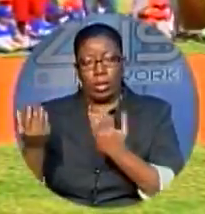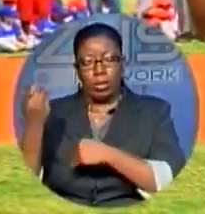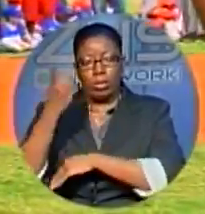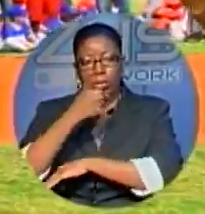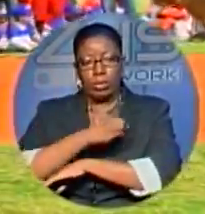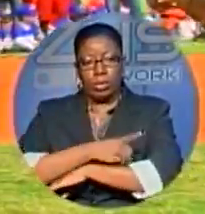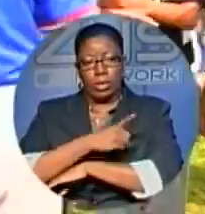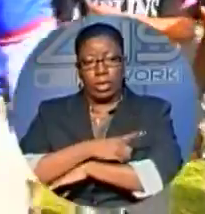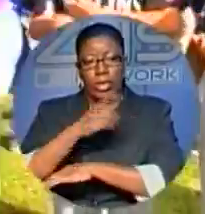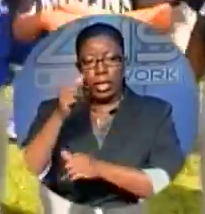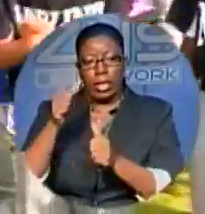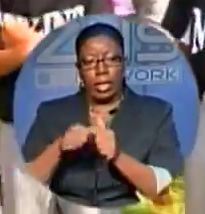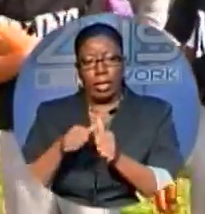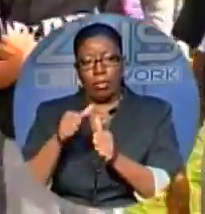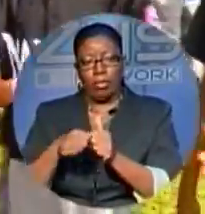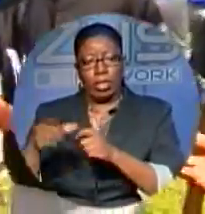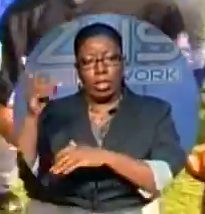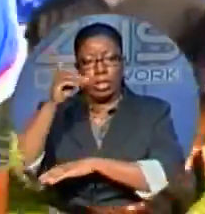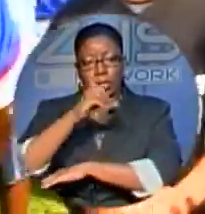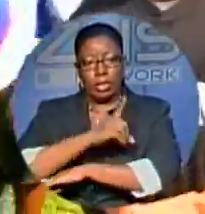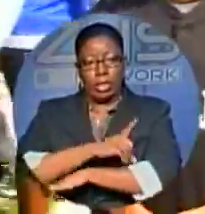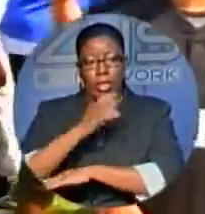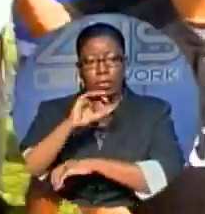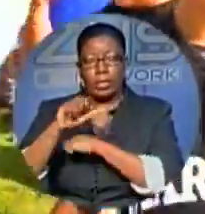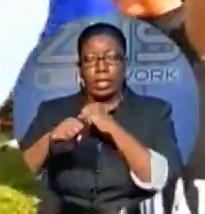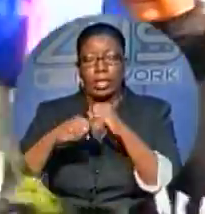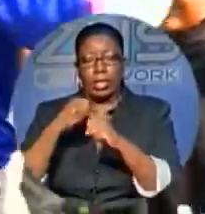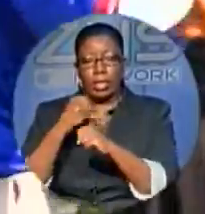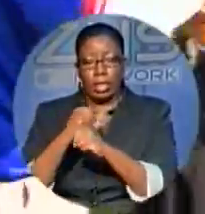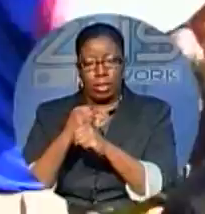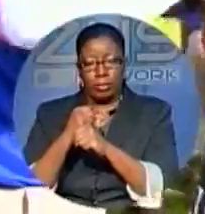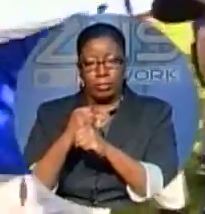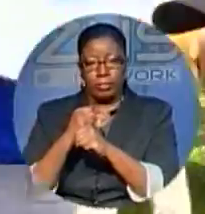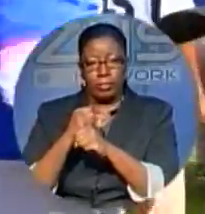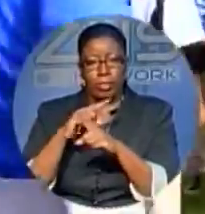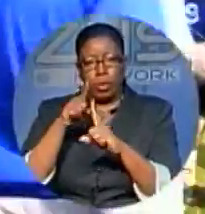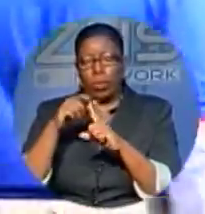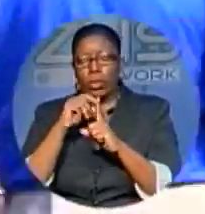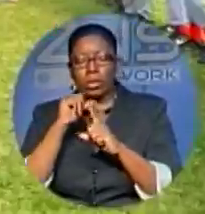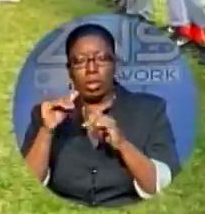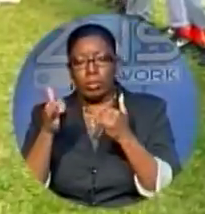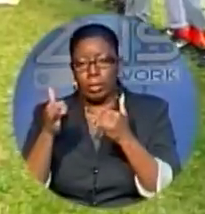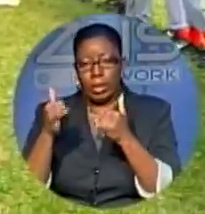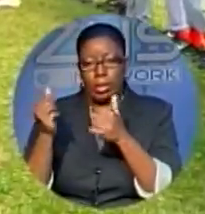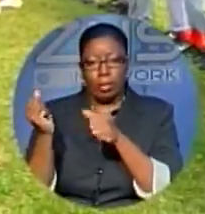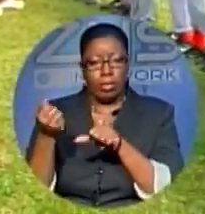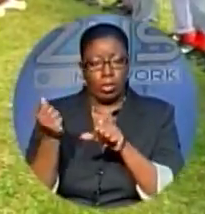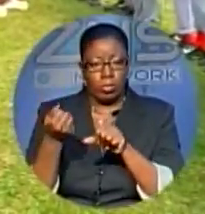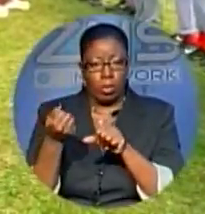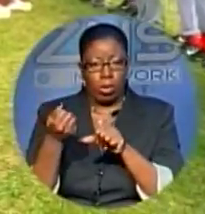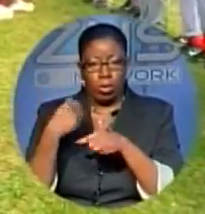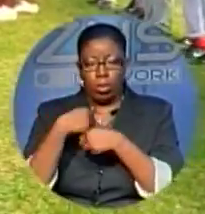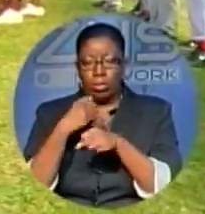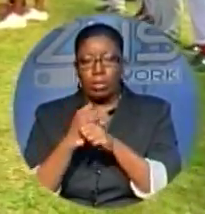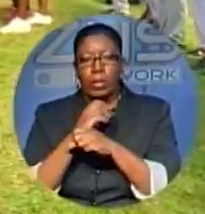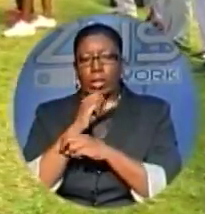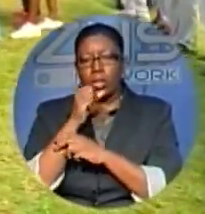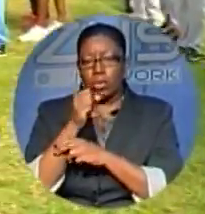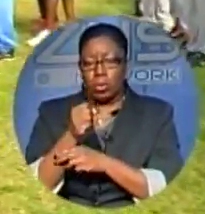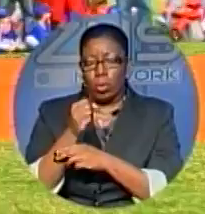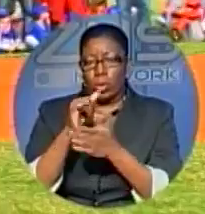every day of the year, even when we're not playing baseball. Making sure